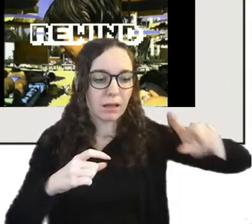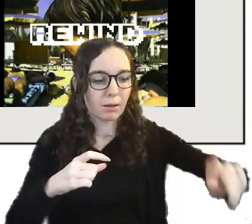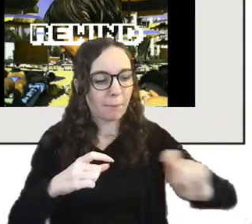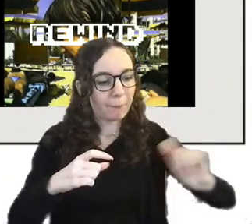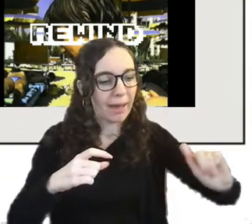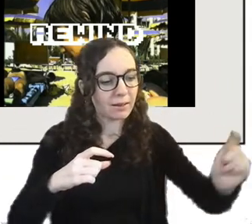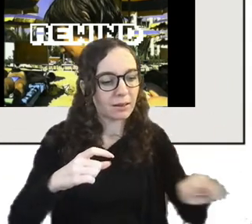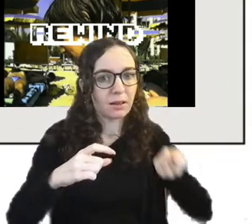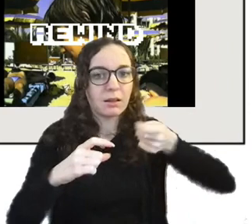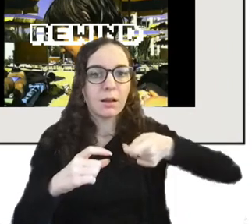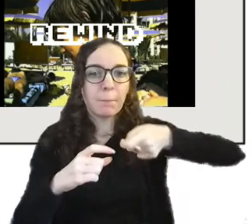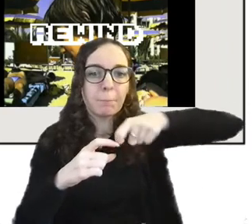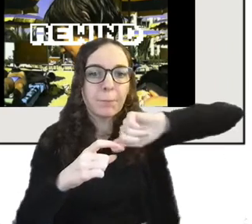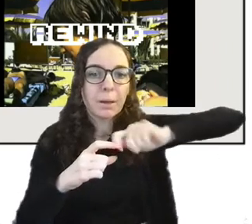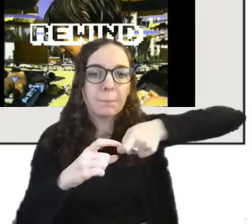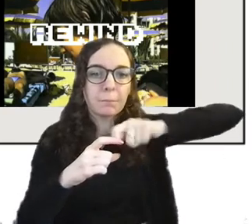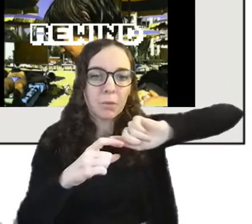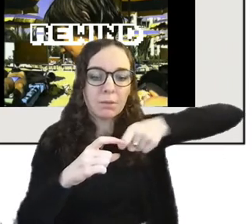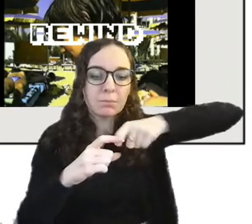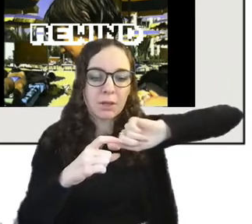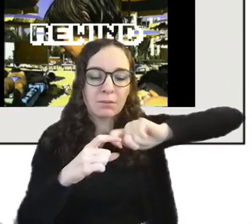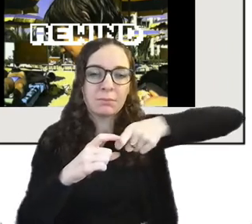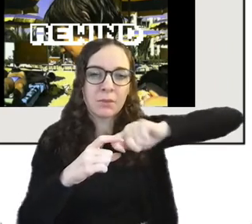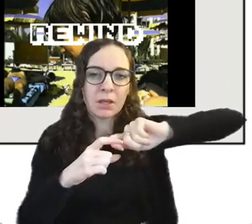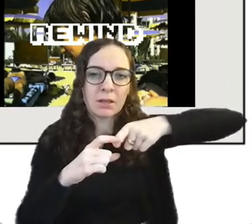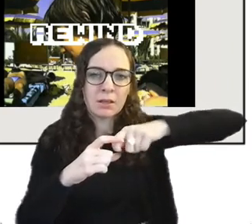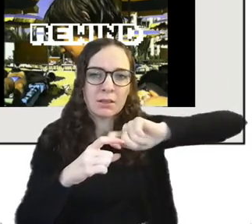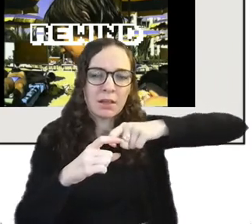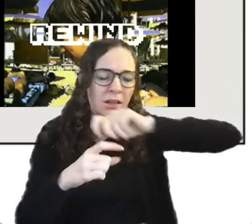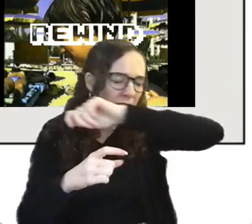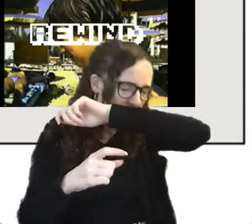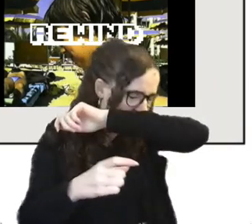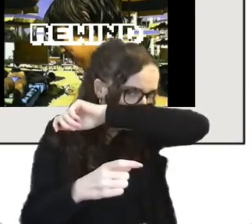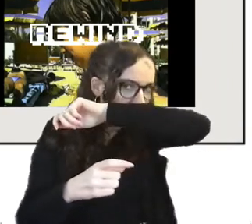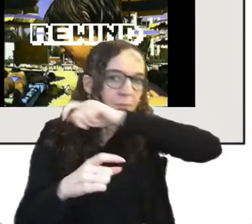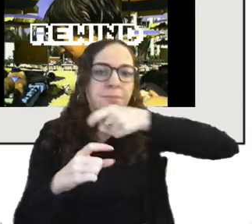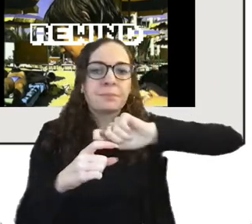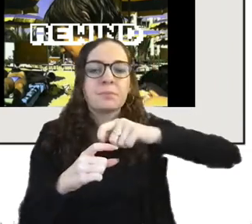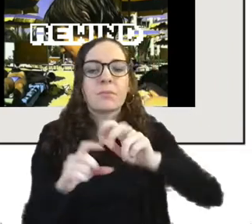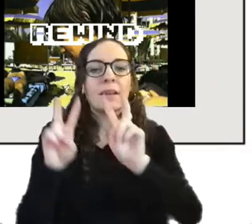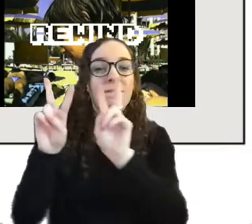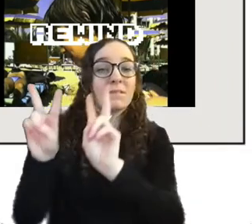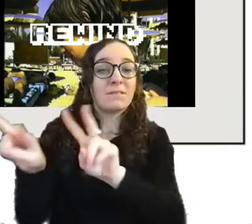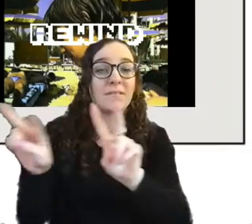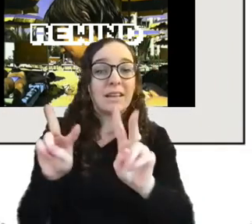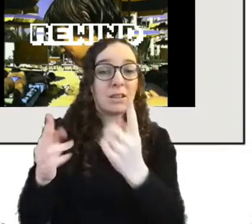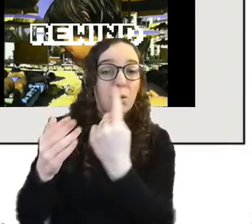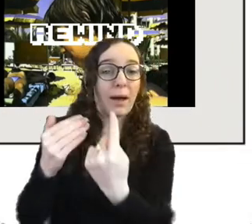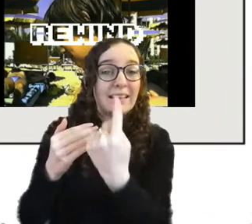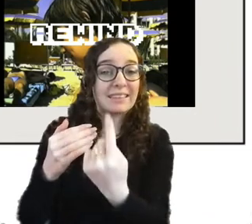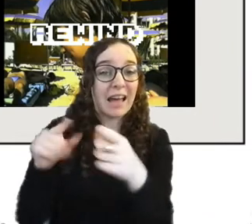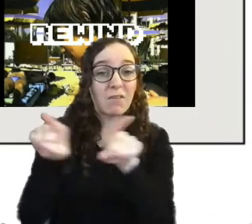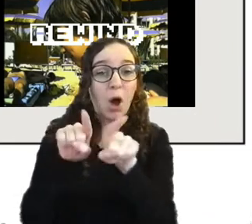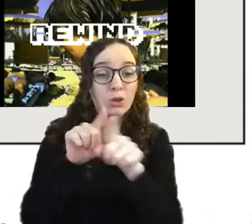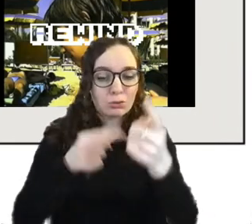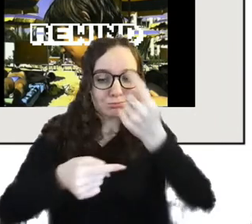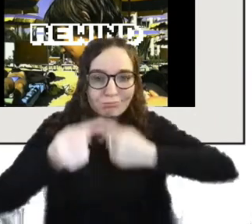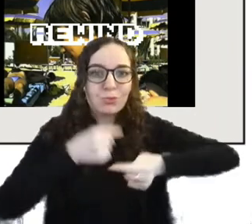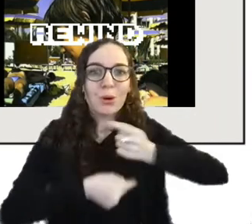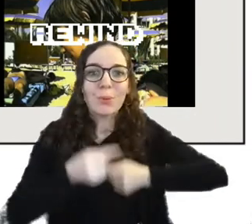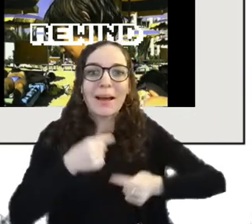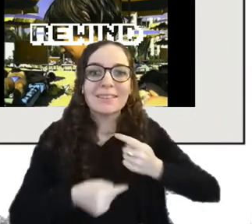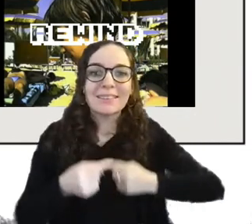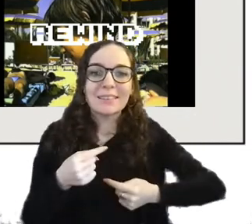the video in the vhs tape also rewinds and the video footage is all made of uh